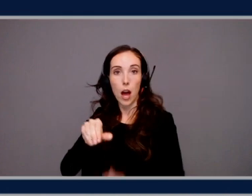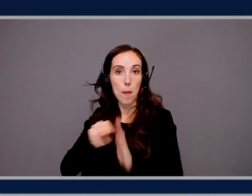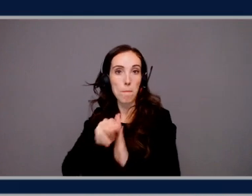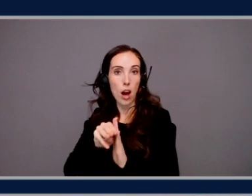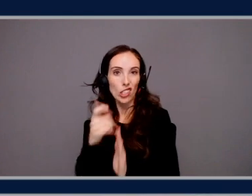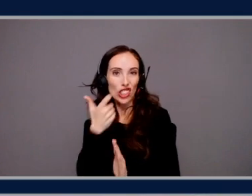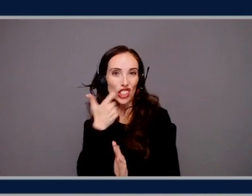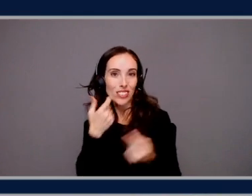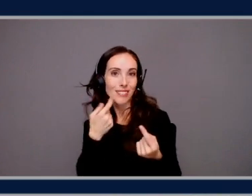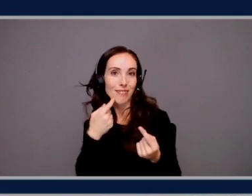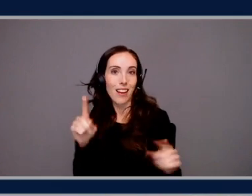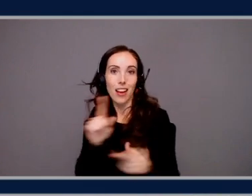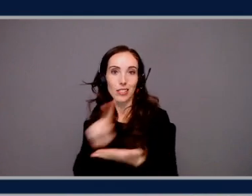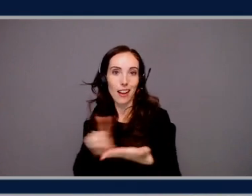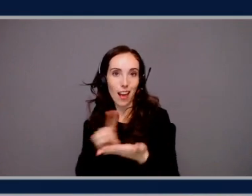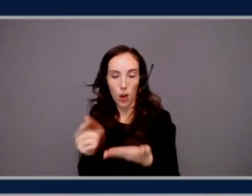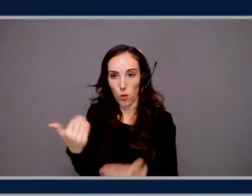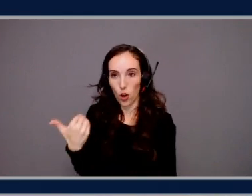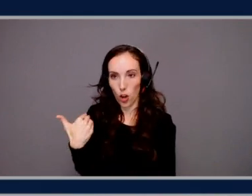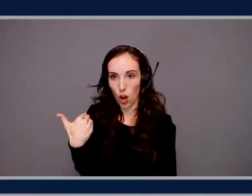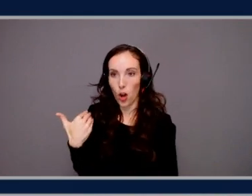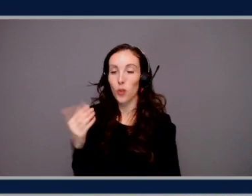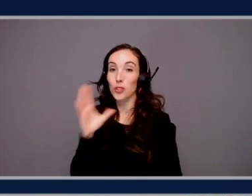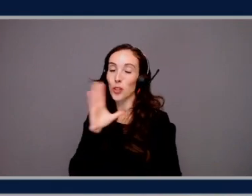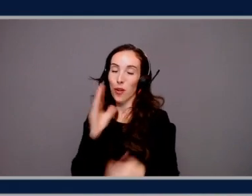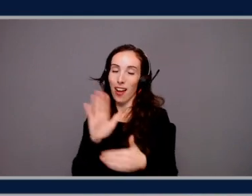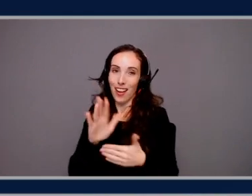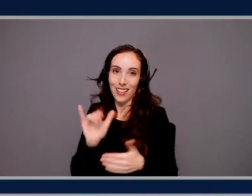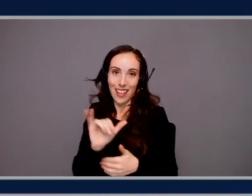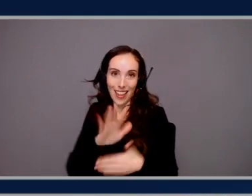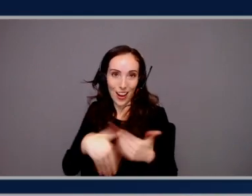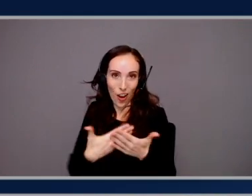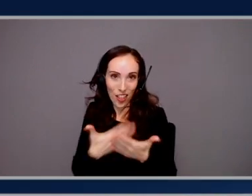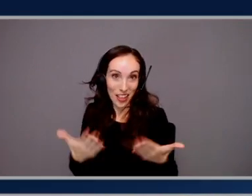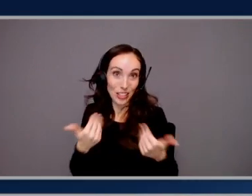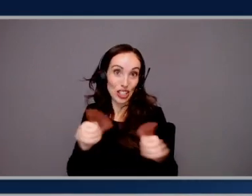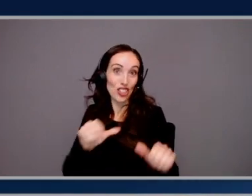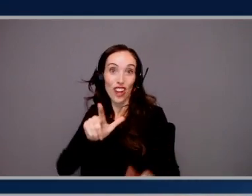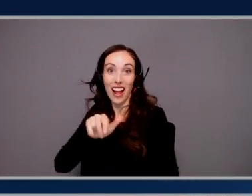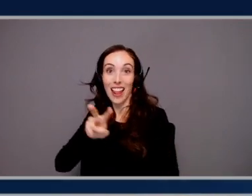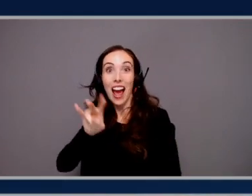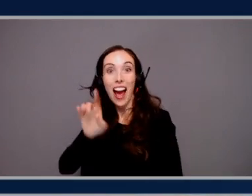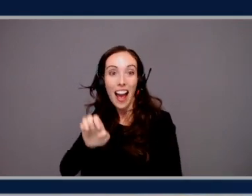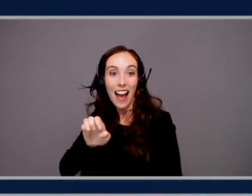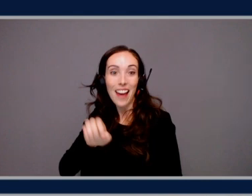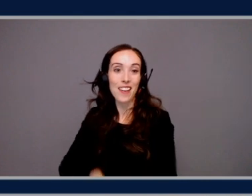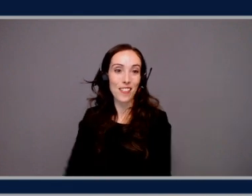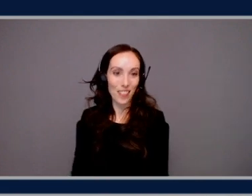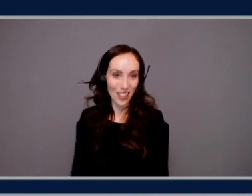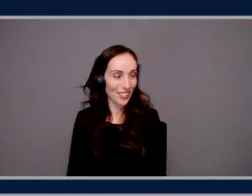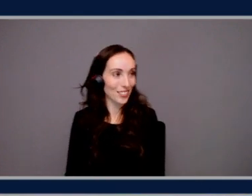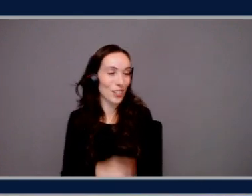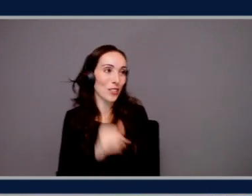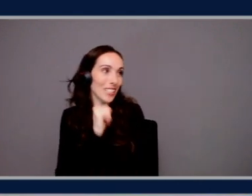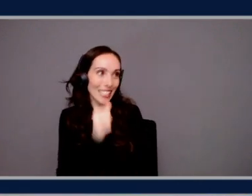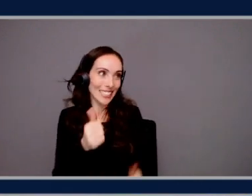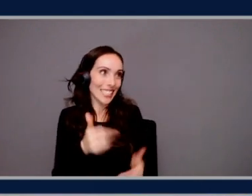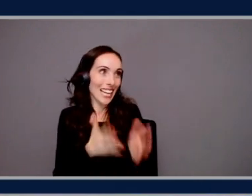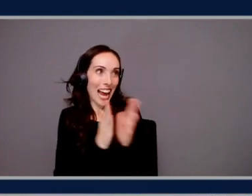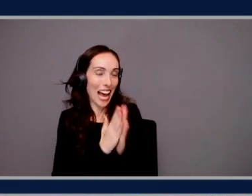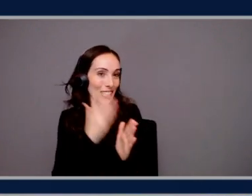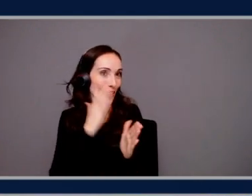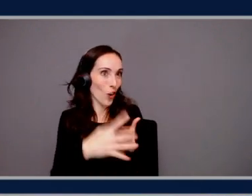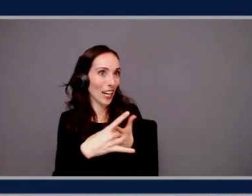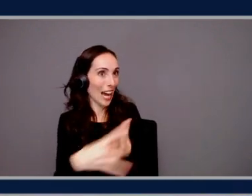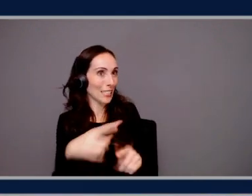I'm going to try it. And all things tried live. You didn't knock, didn't make a blood sacrifice, you didn't ask for guidance, and it's